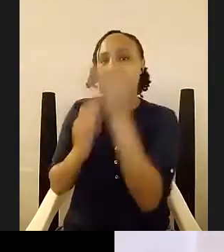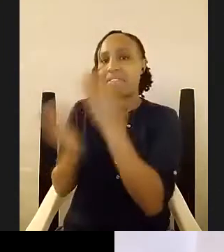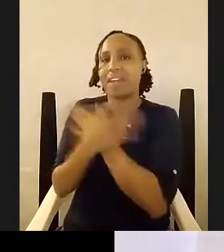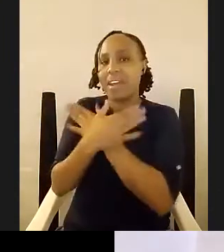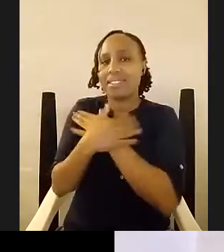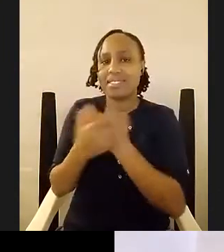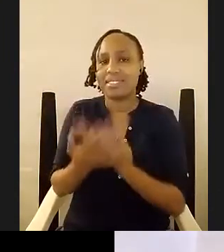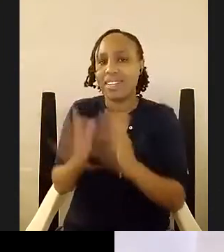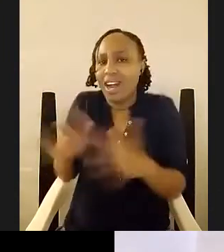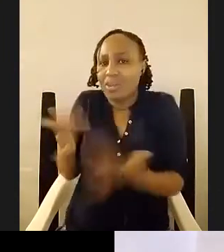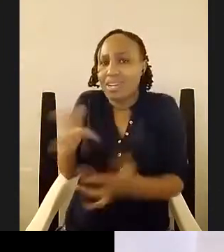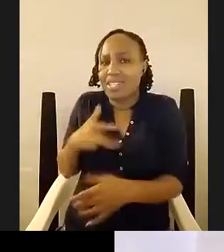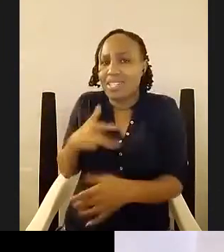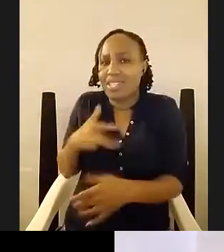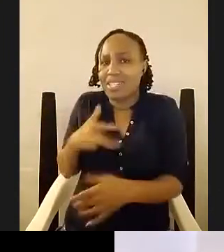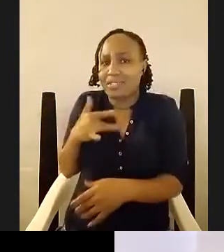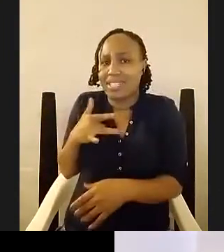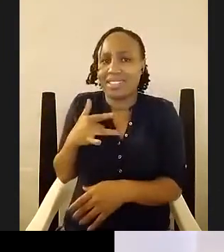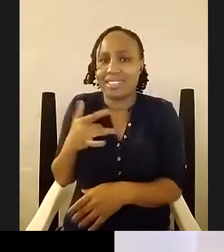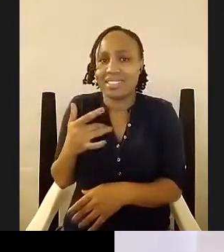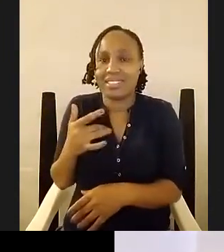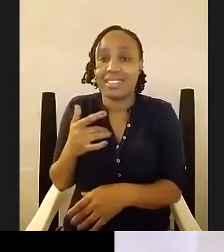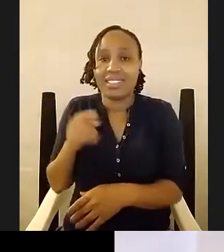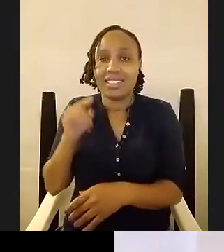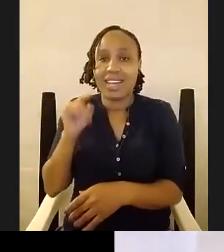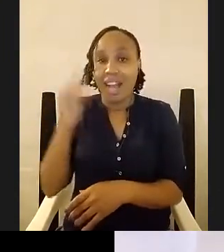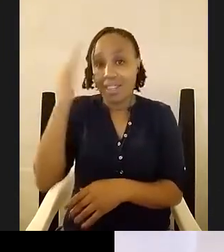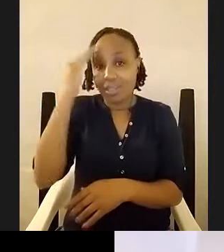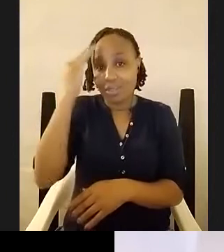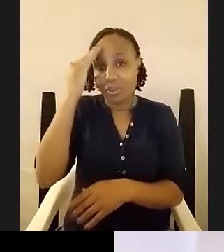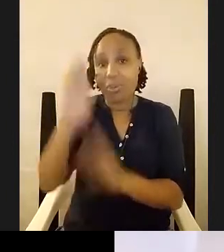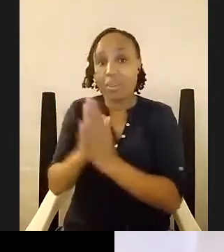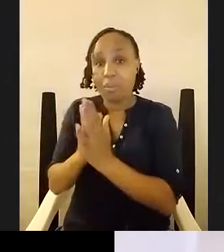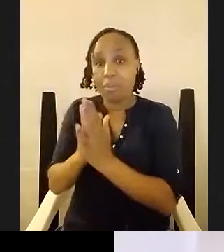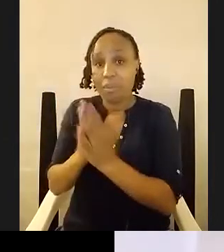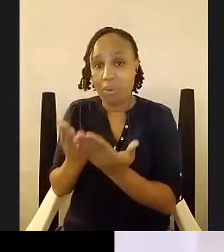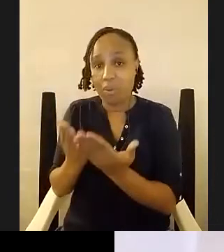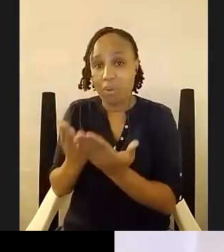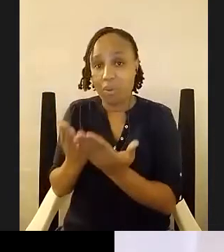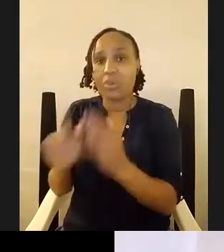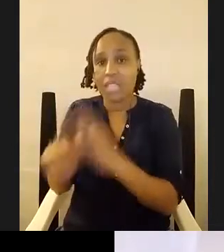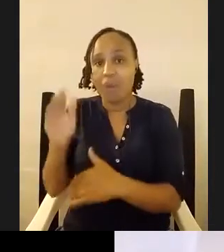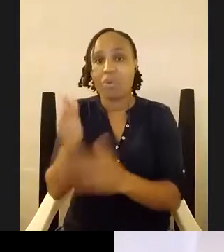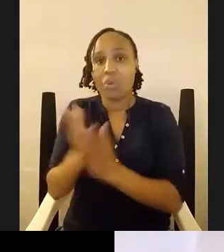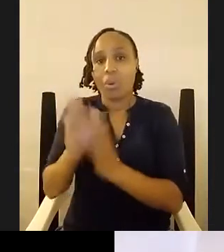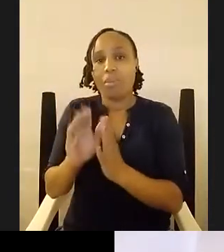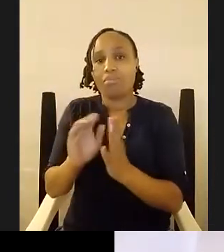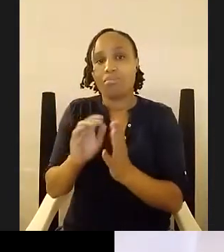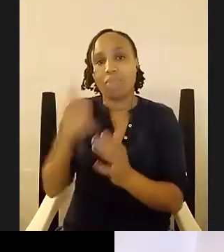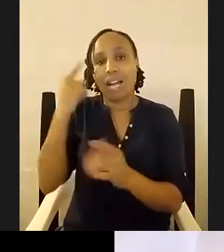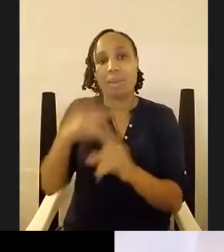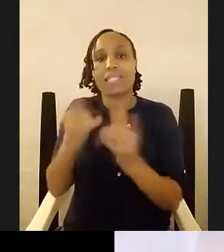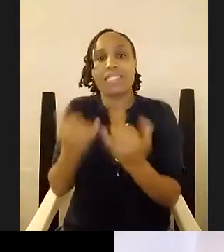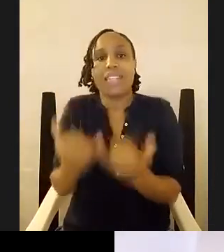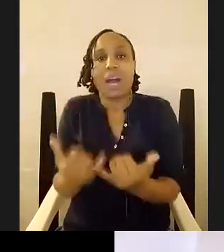you know just this is i know um the book was out through blackboard books before but now it's here to an